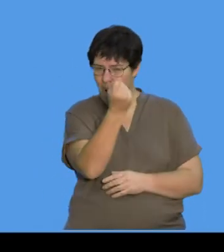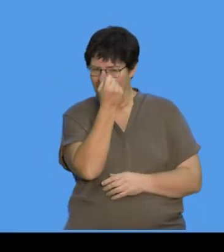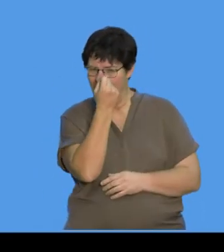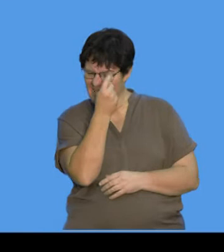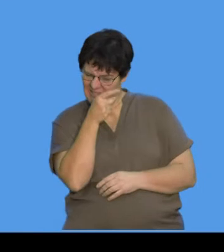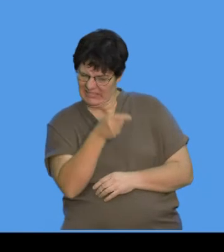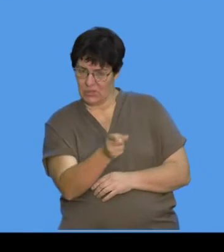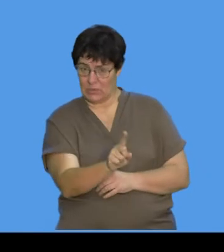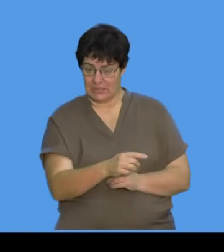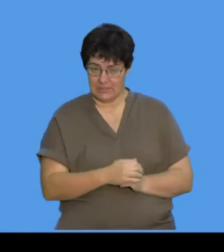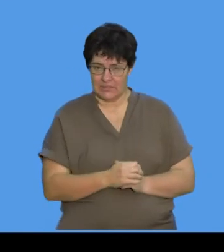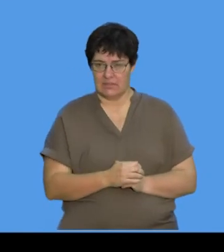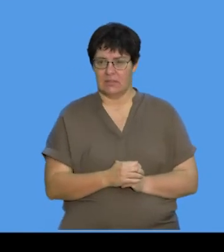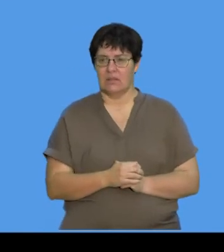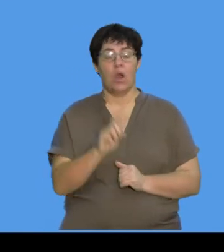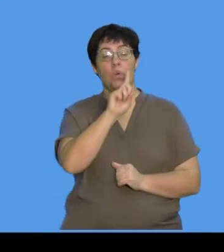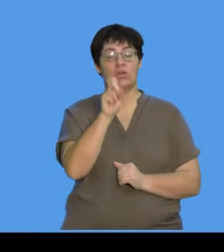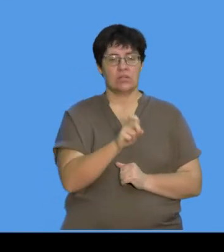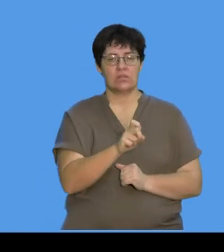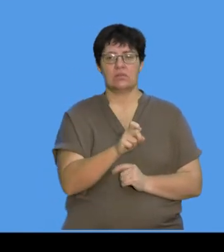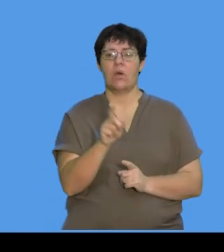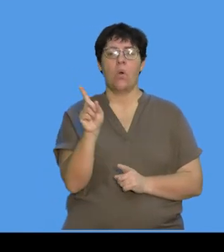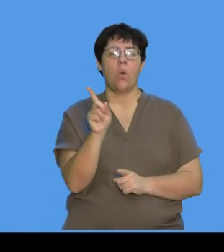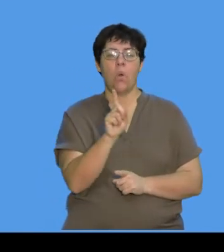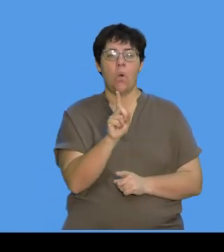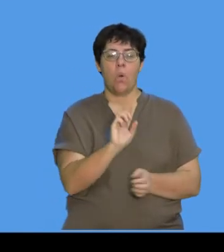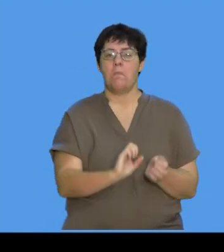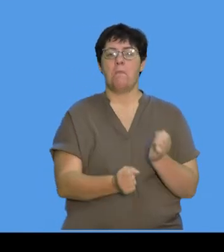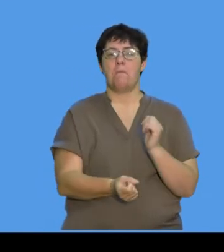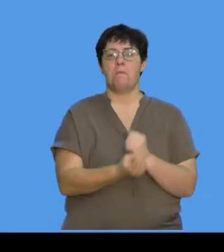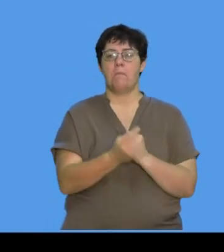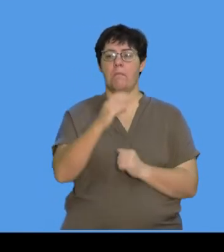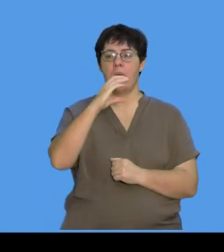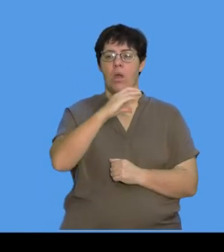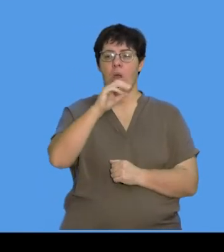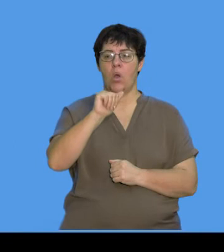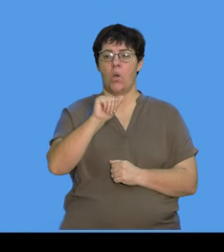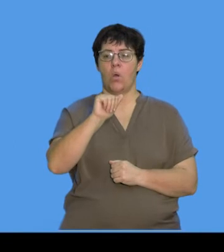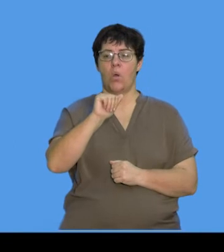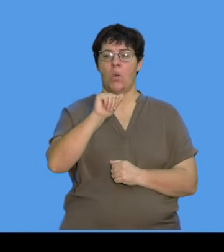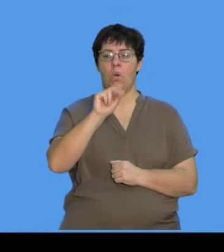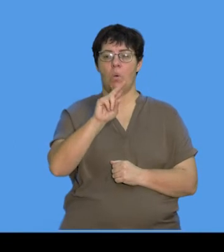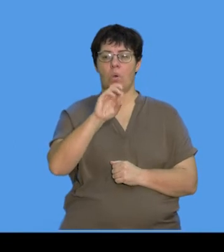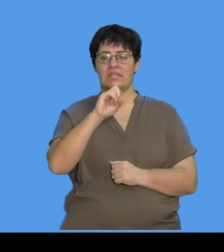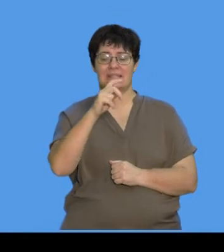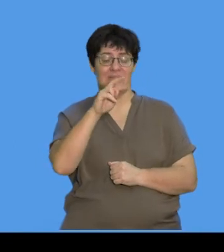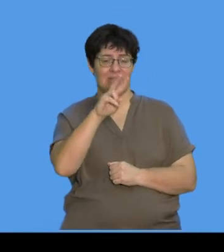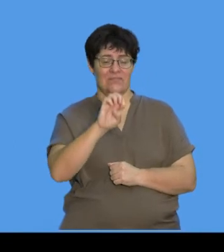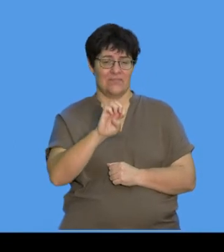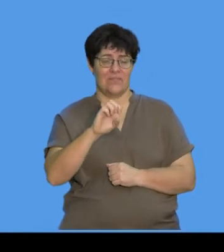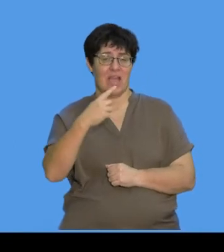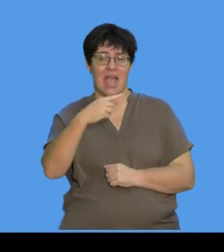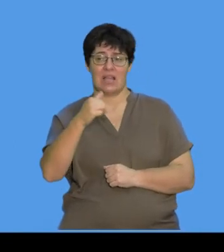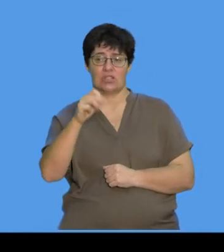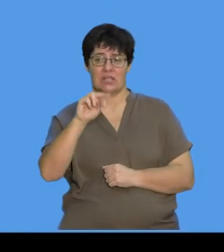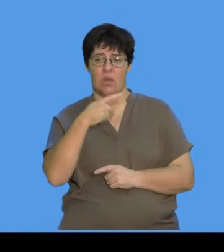right, what we're doing. The question is, what are the causative agents? And another word we could use there, what